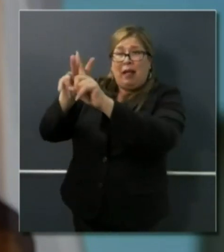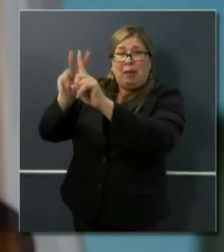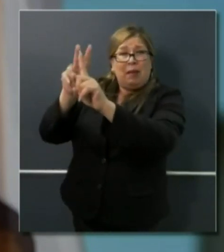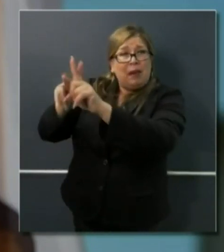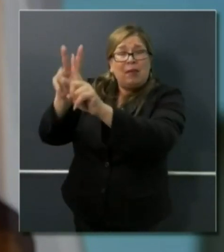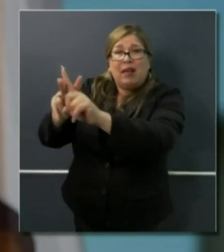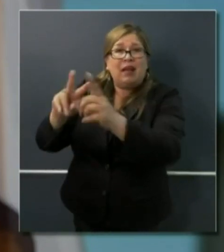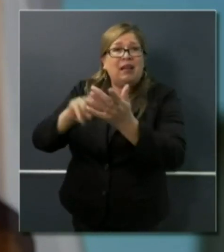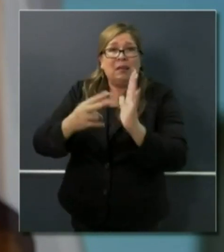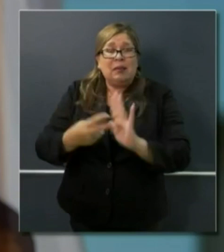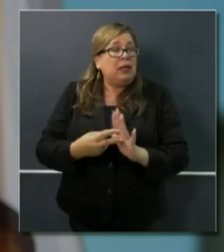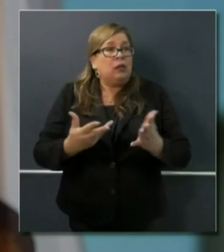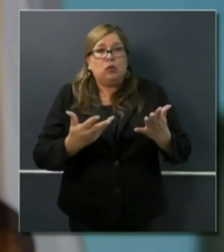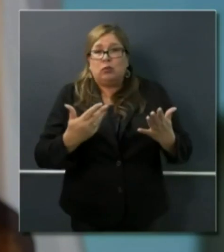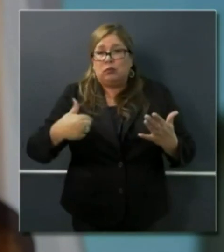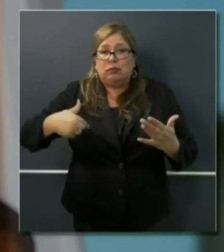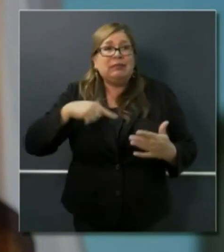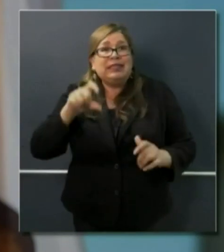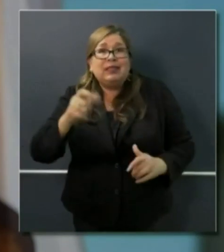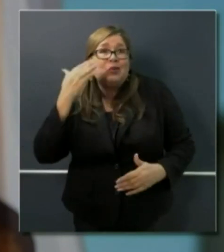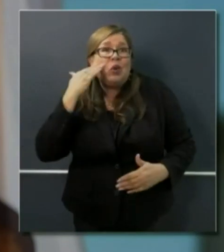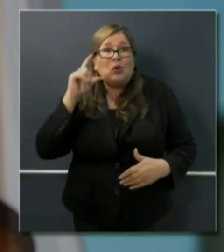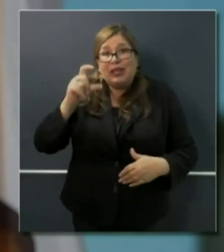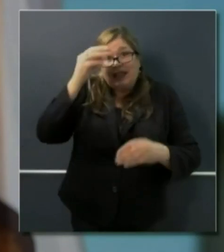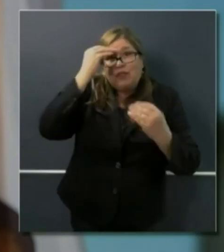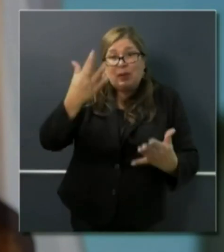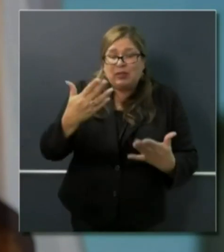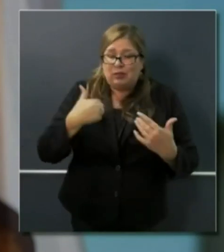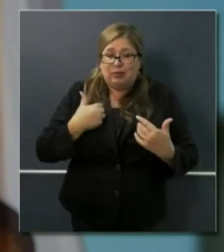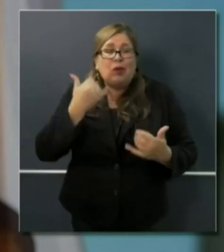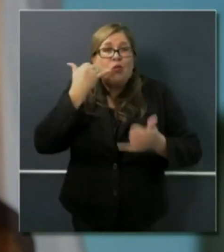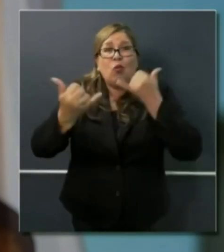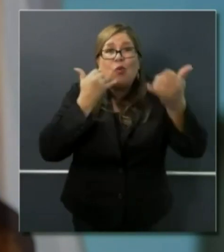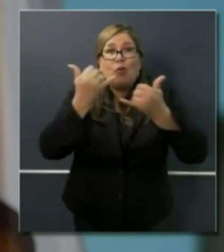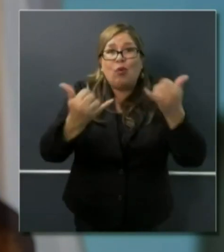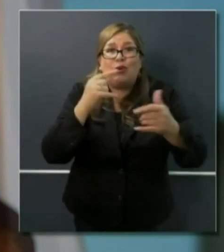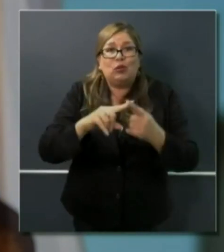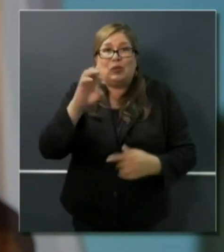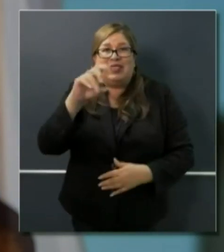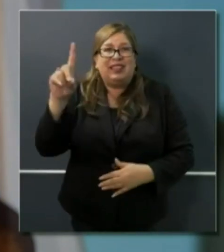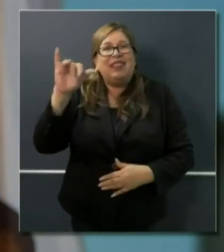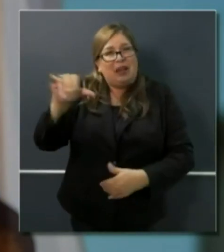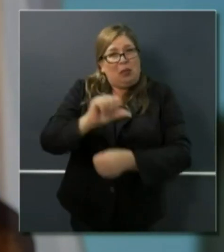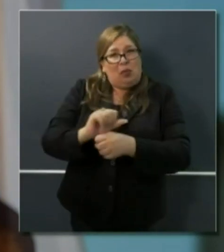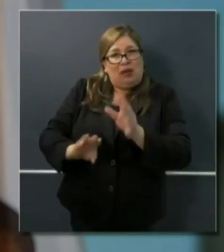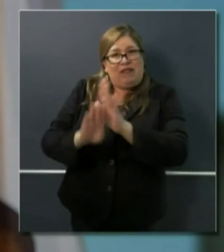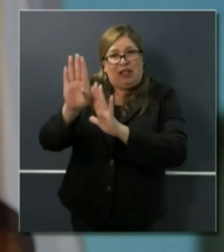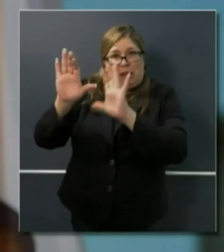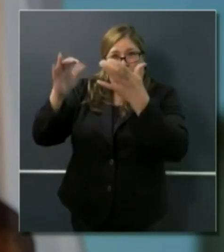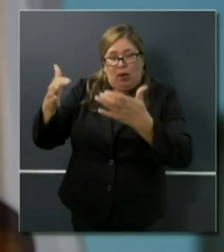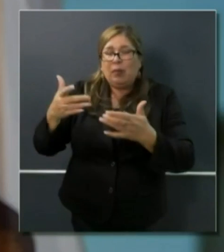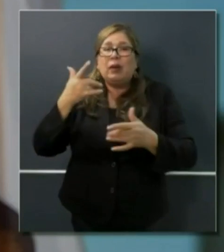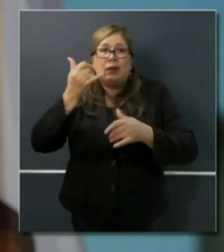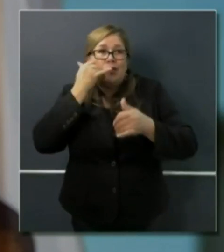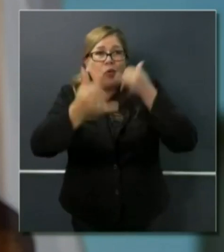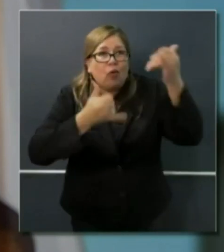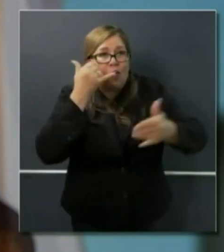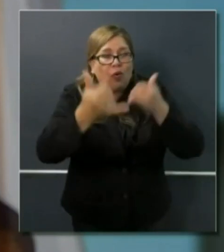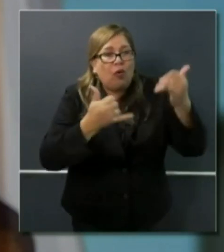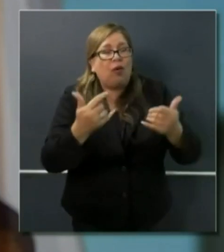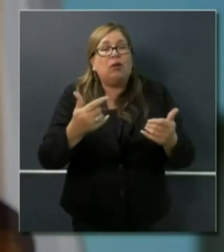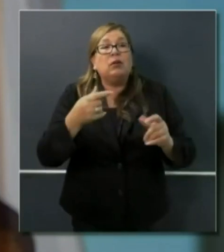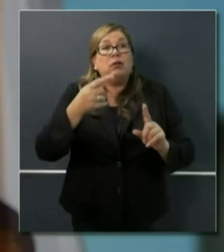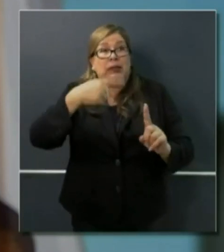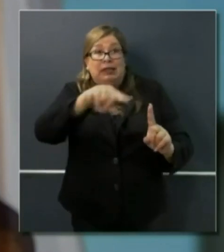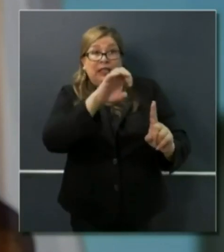of people, making phone calls into our EDD department, our Employment Development Department. We are trying to process these